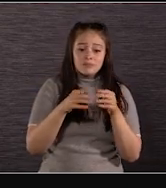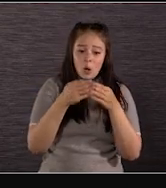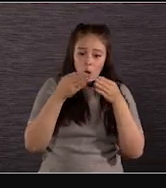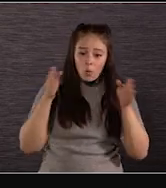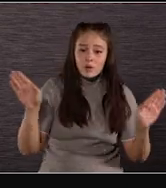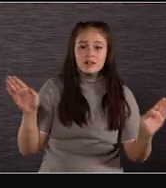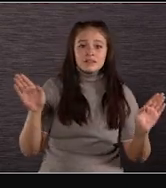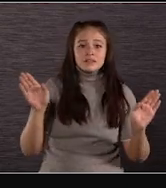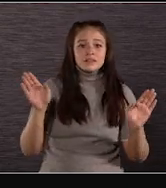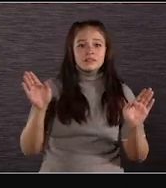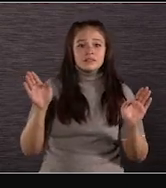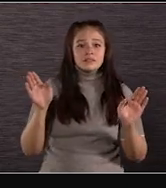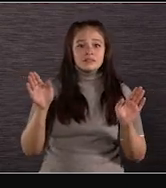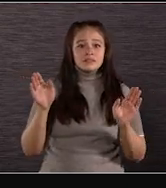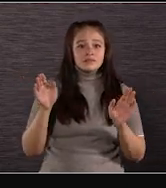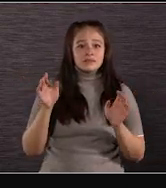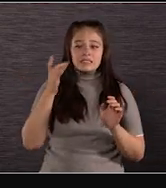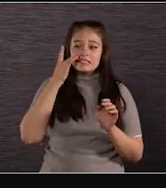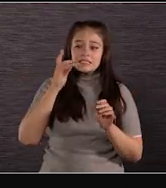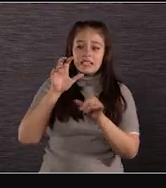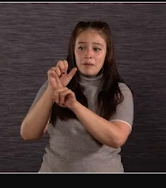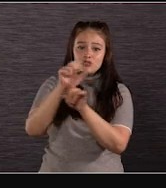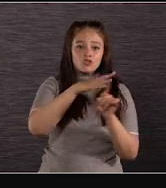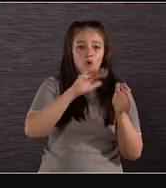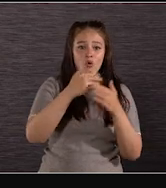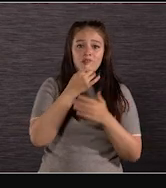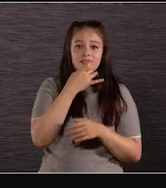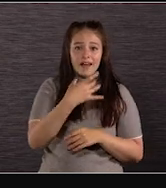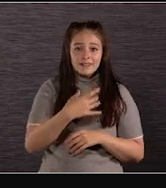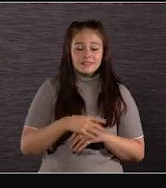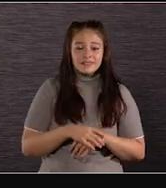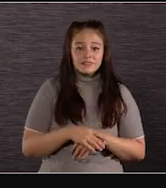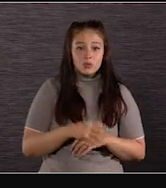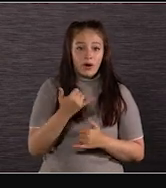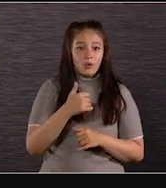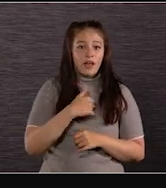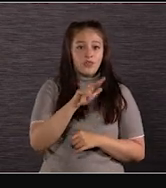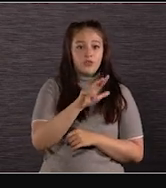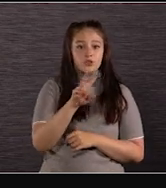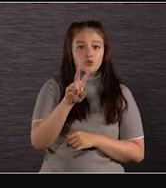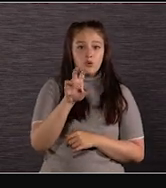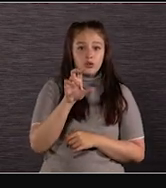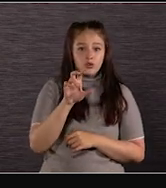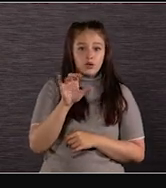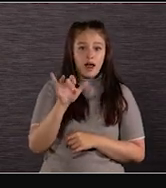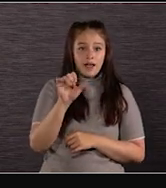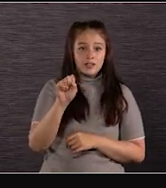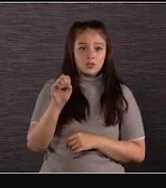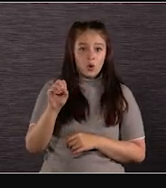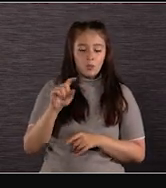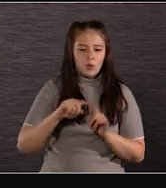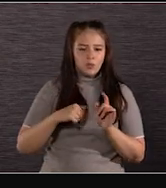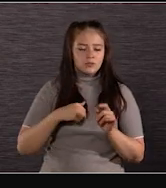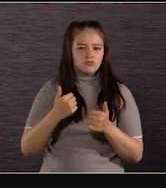have, need a bunch of big lights everywhere. And right now, we're 3200 ISO, and we're shooting at an 8-stop.